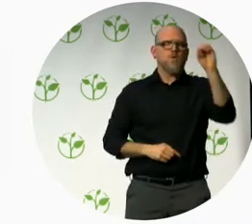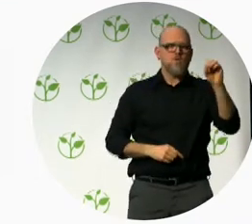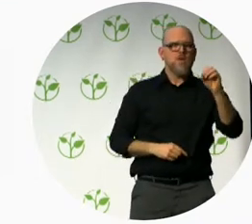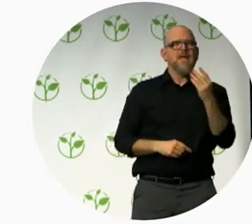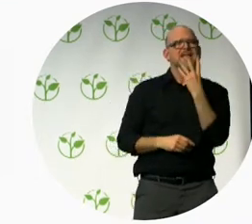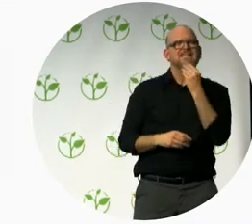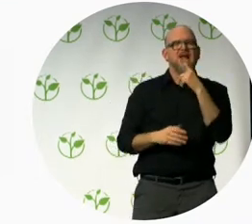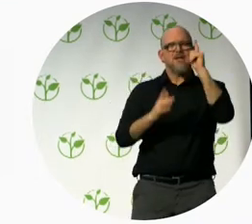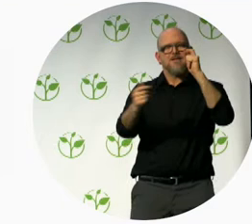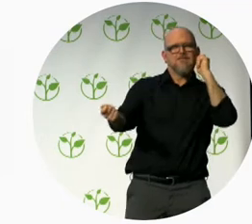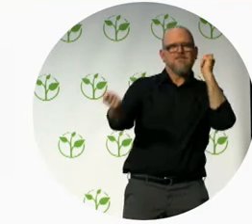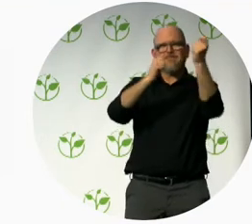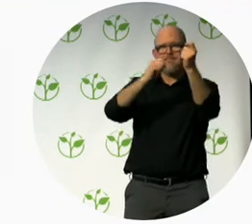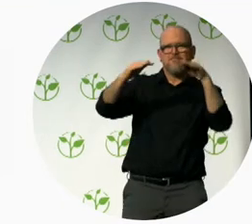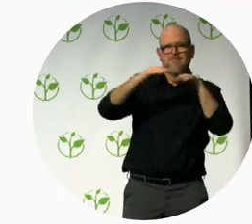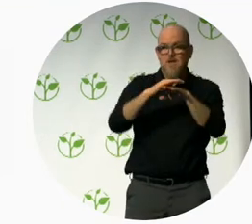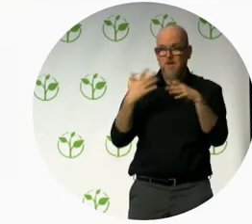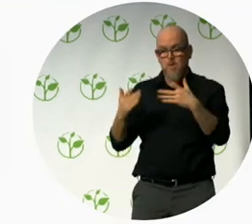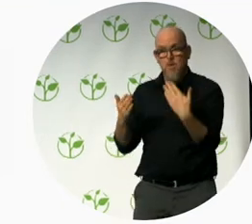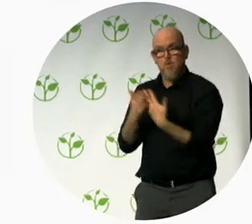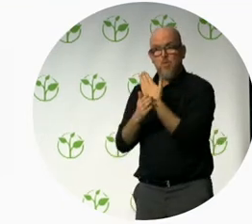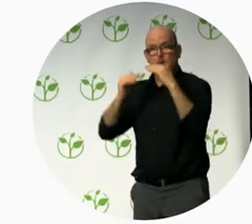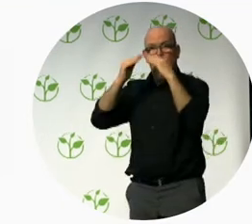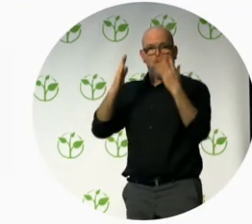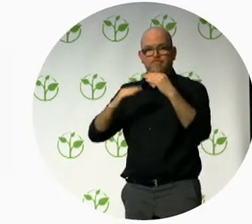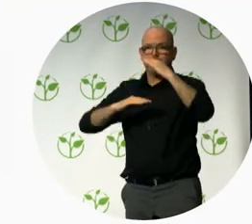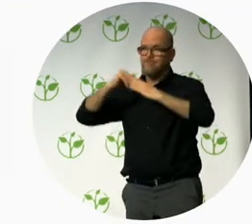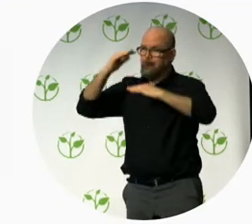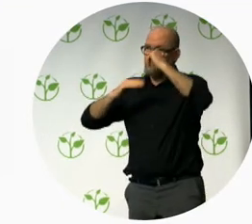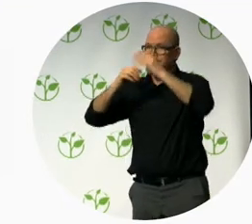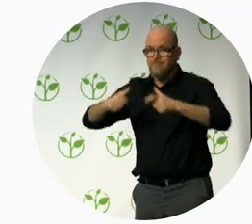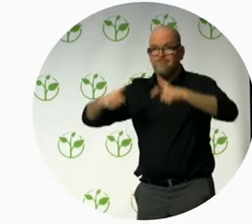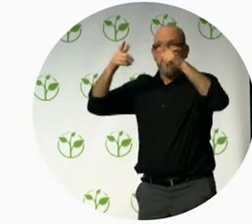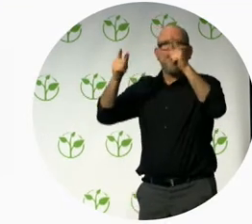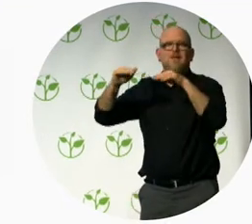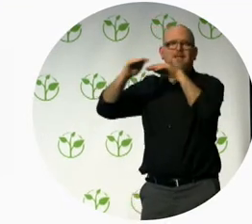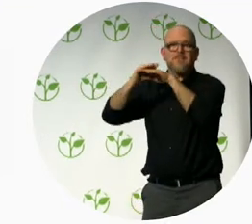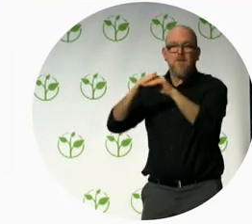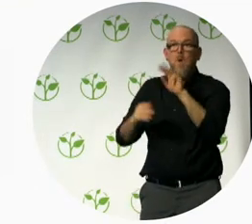business, website, park, and et cetera must be accessible from day one.